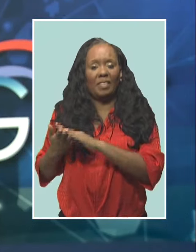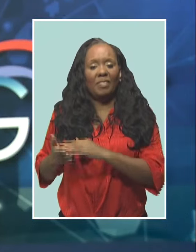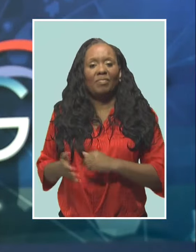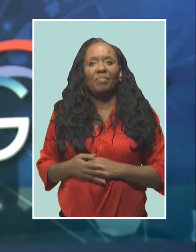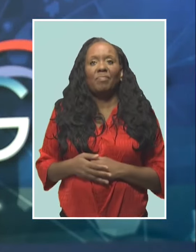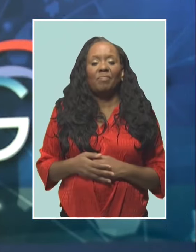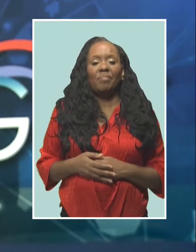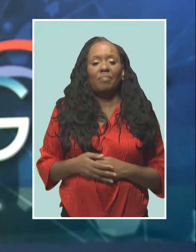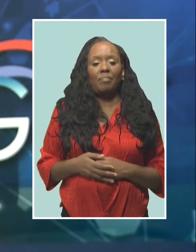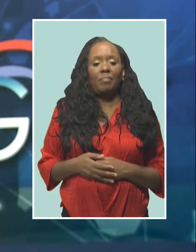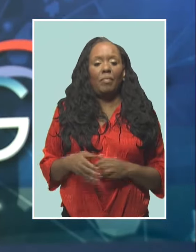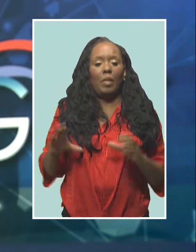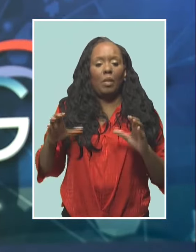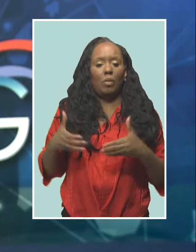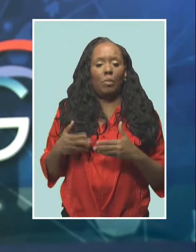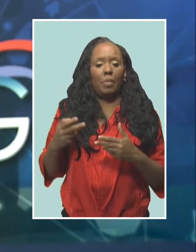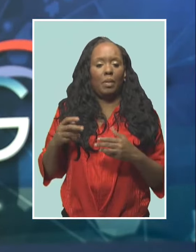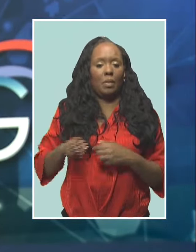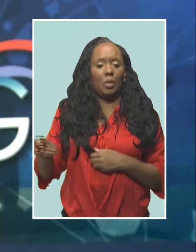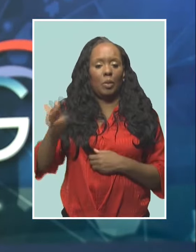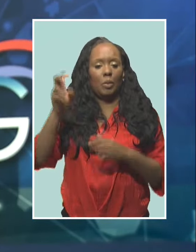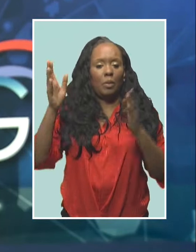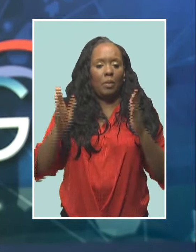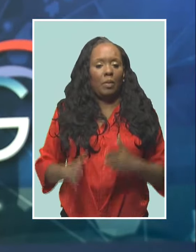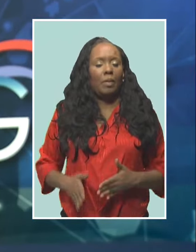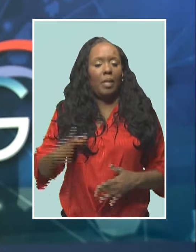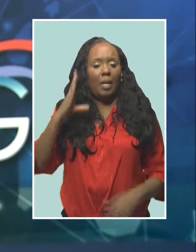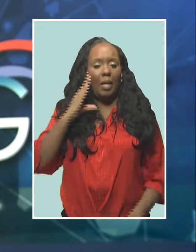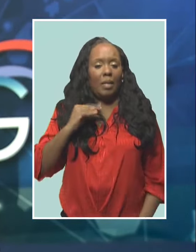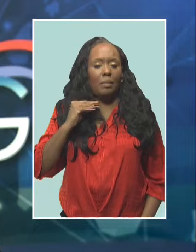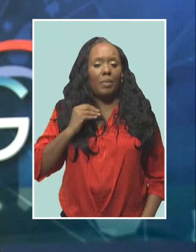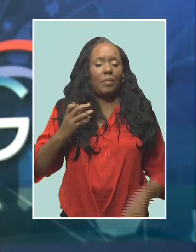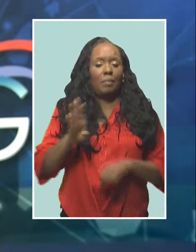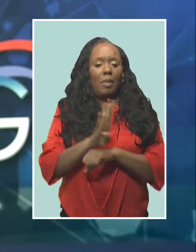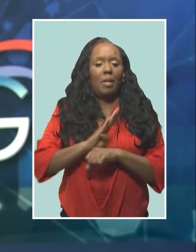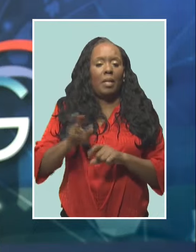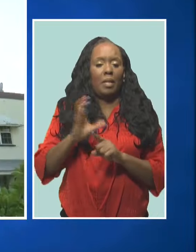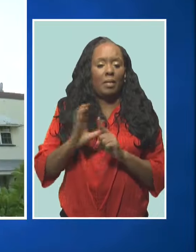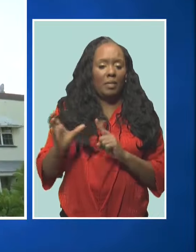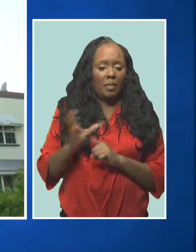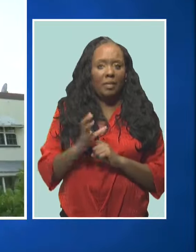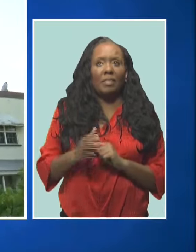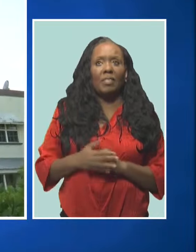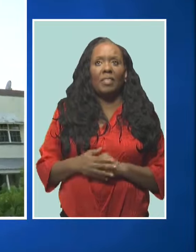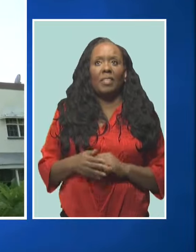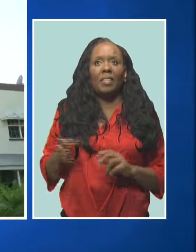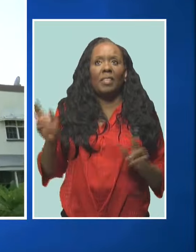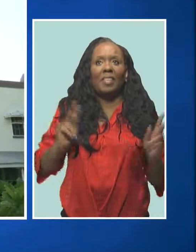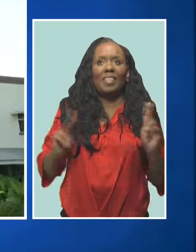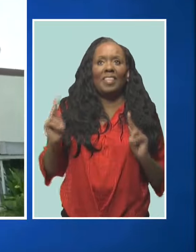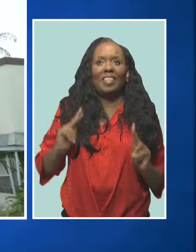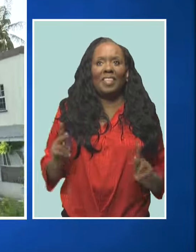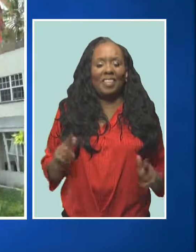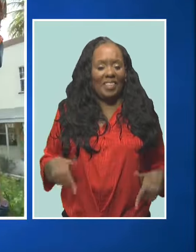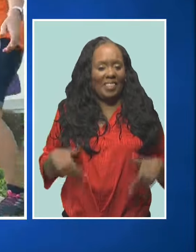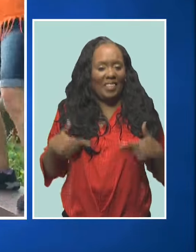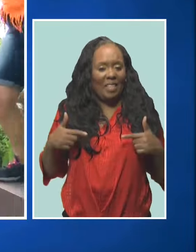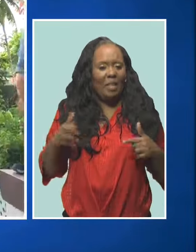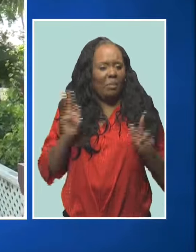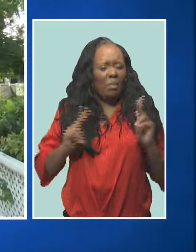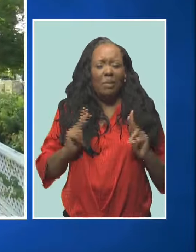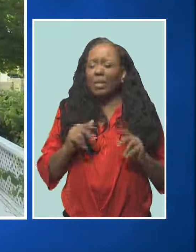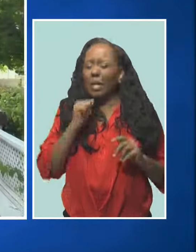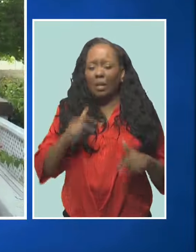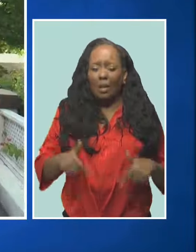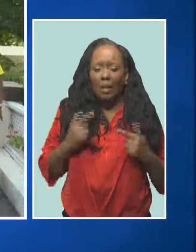And a group of tourists got a taste of Barbadian culture recently. Guests at the Seabreeze Beach House played mass as they took